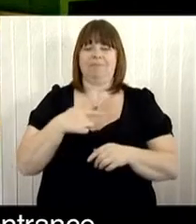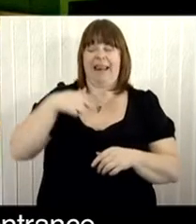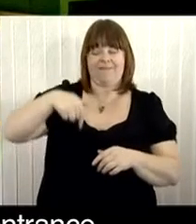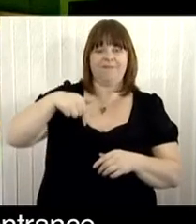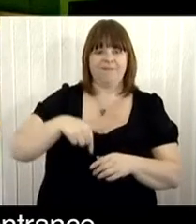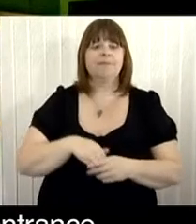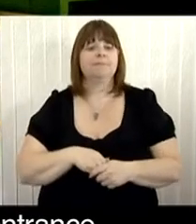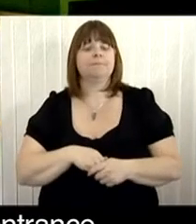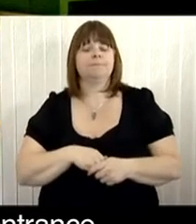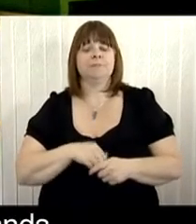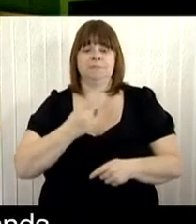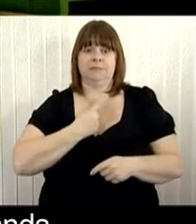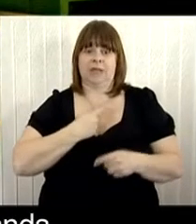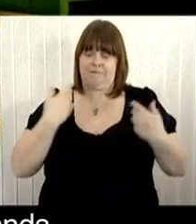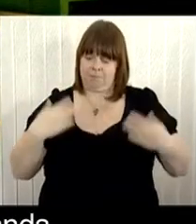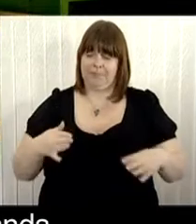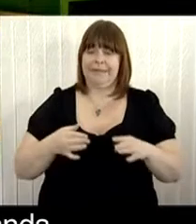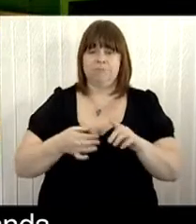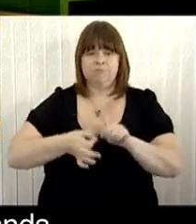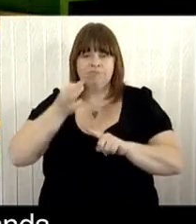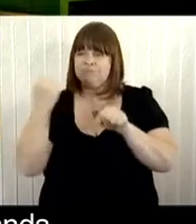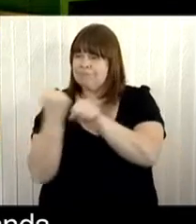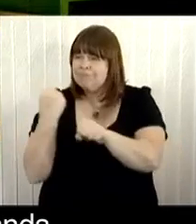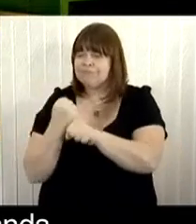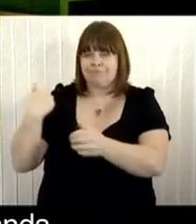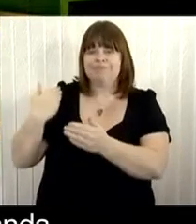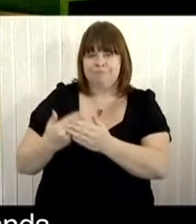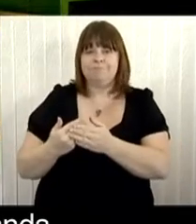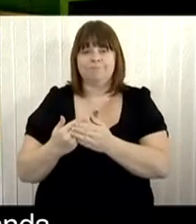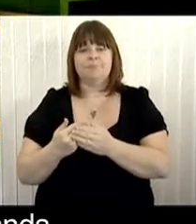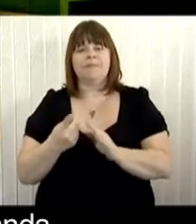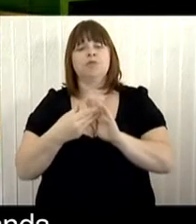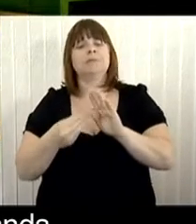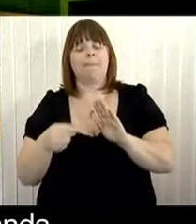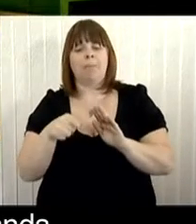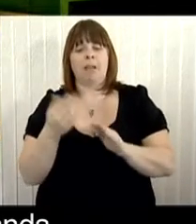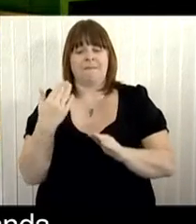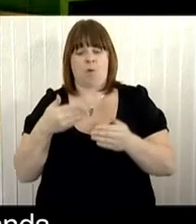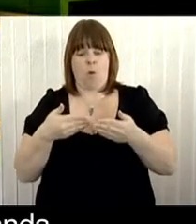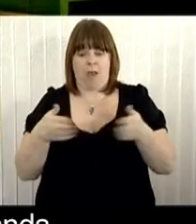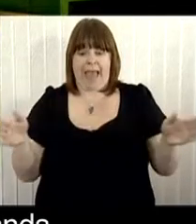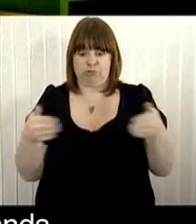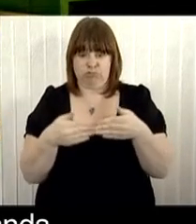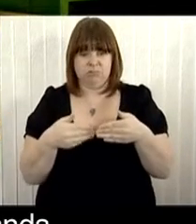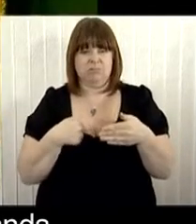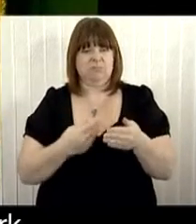to the north side and built a lovely garden veranda to catch the sun to the south.